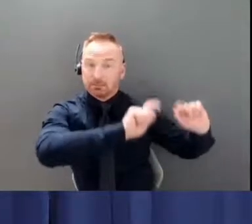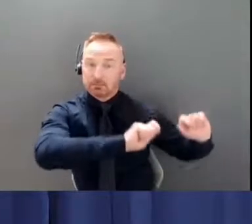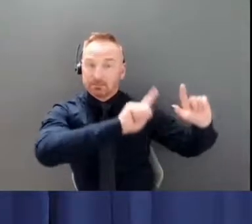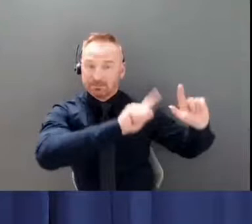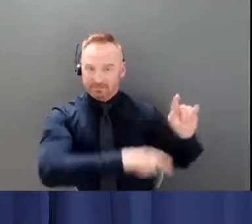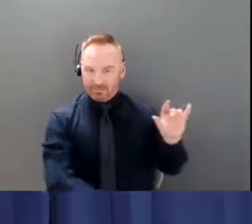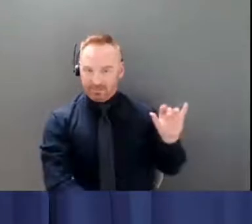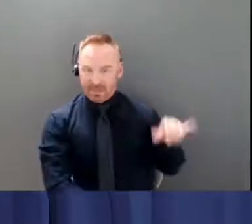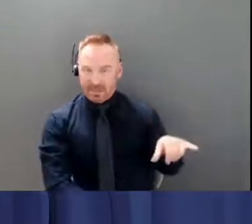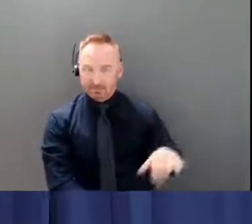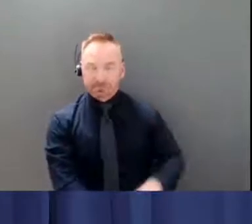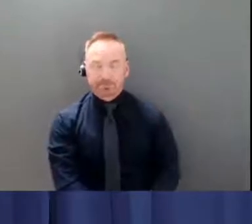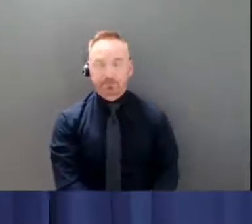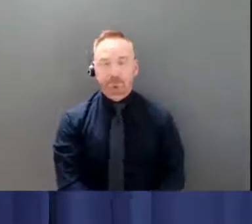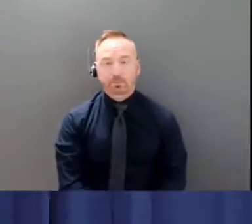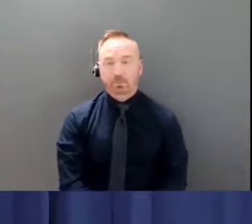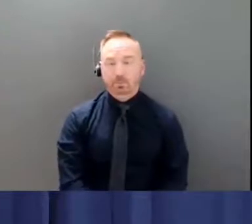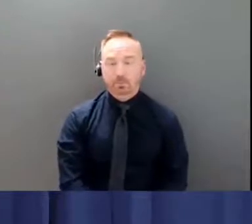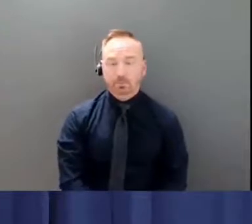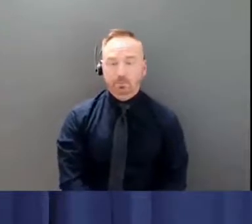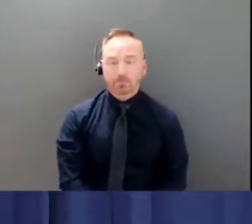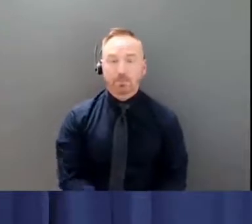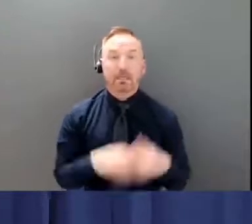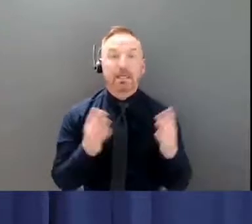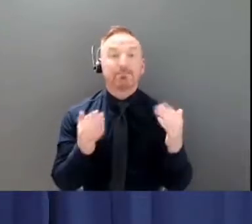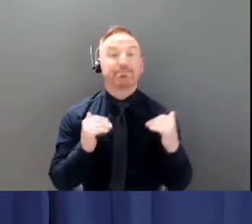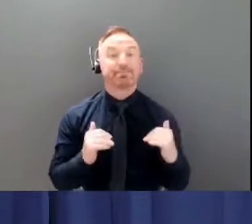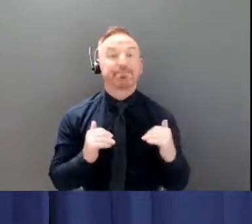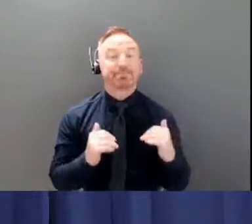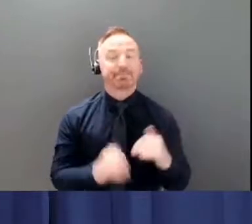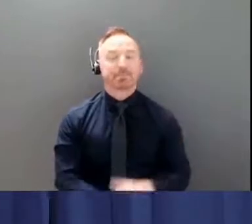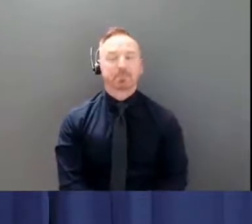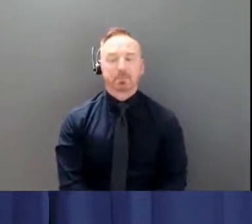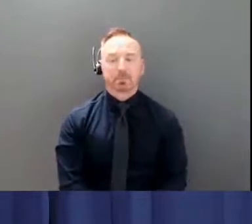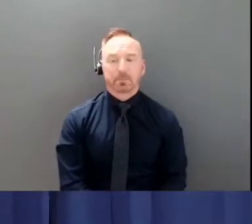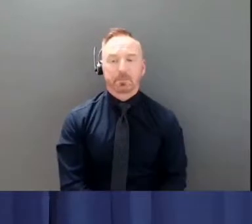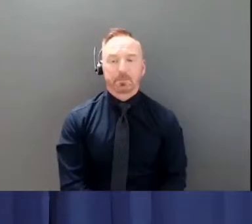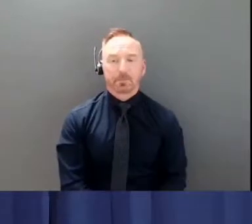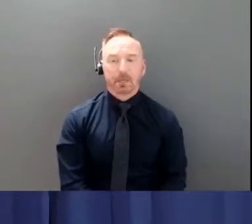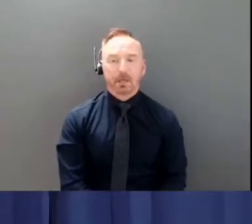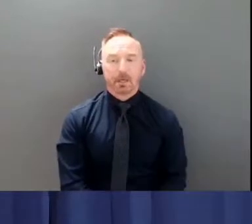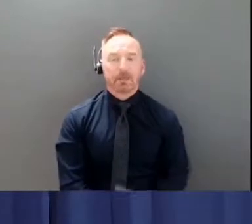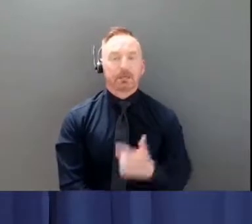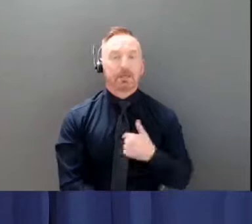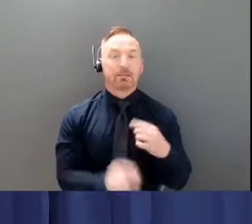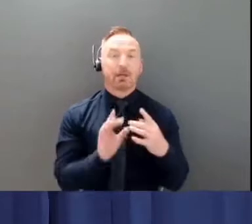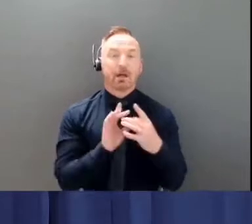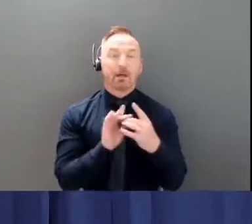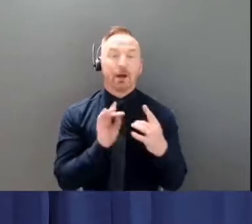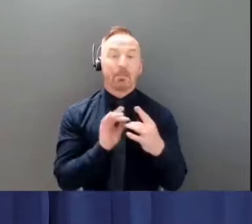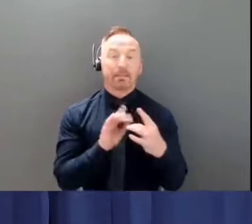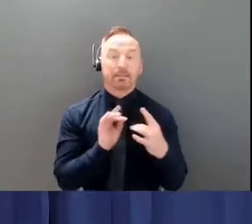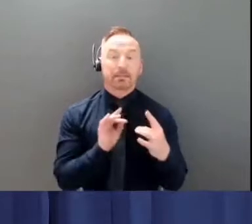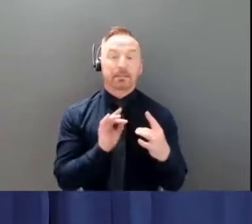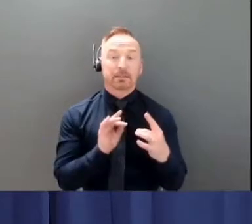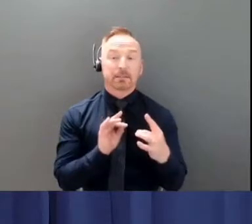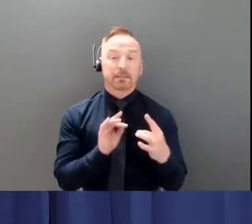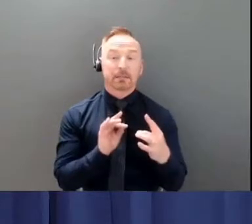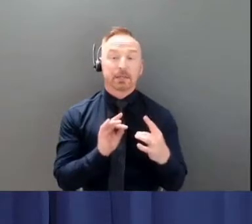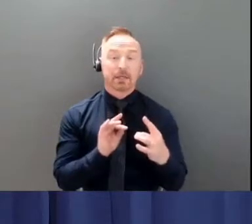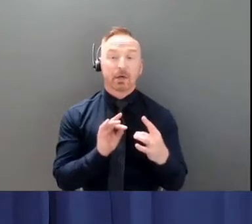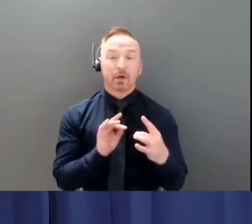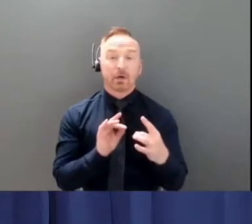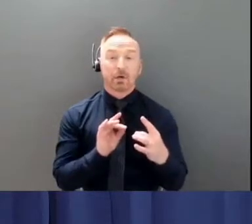and I'm going to just move on with a few more comments on our response and what we're seeing